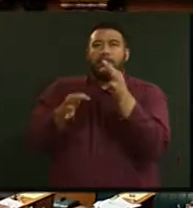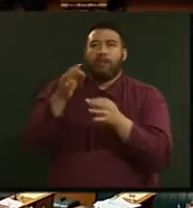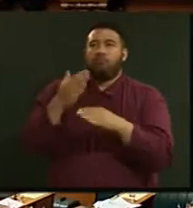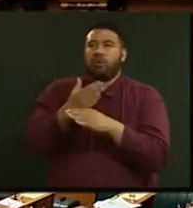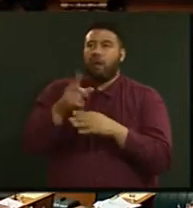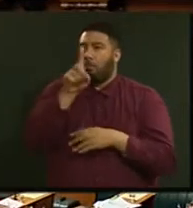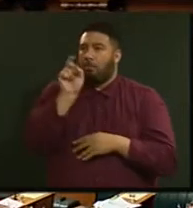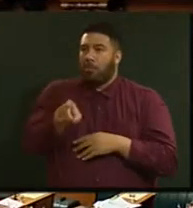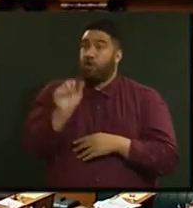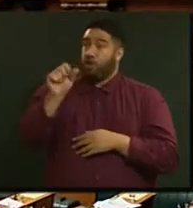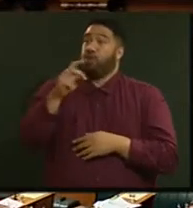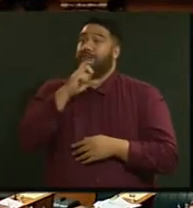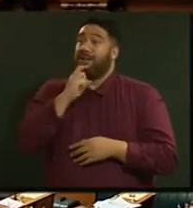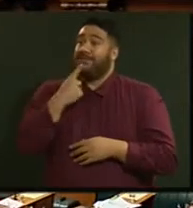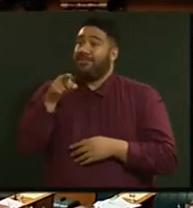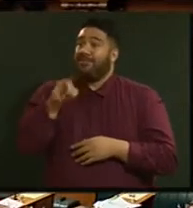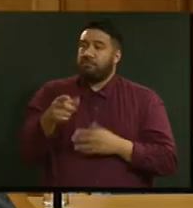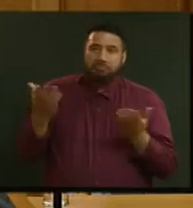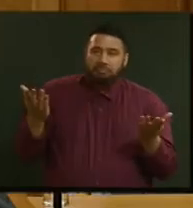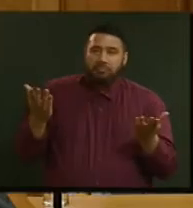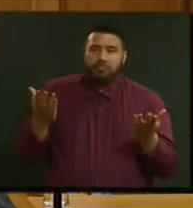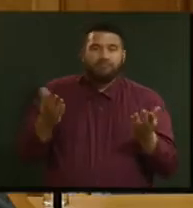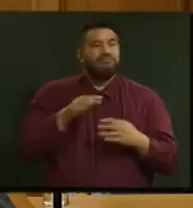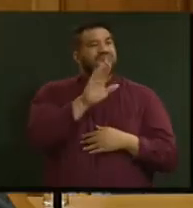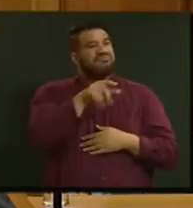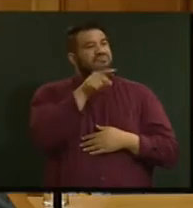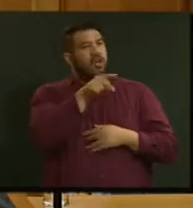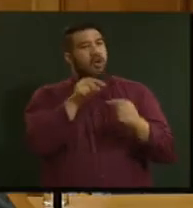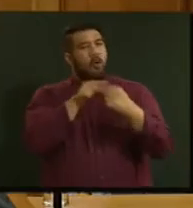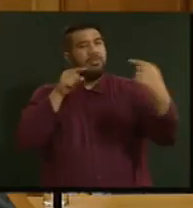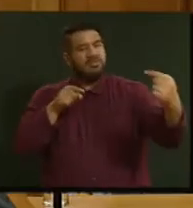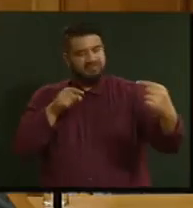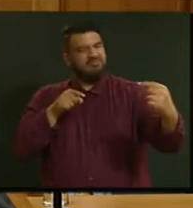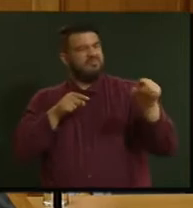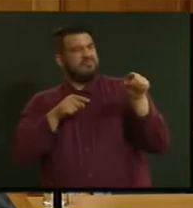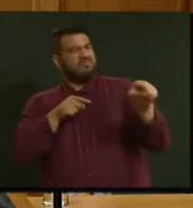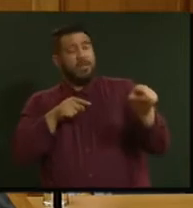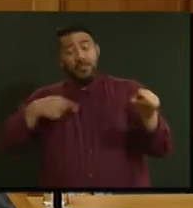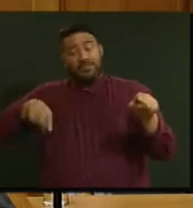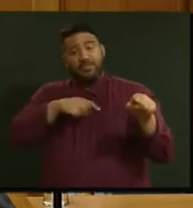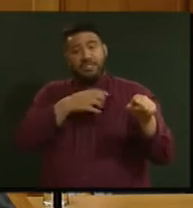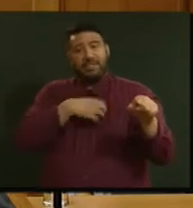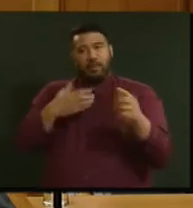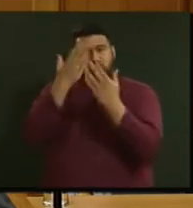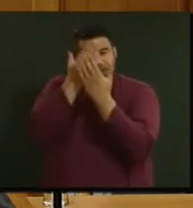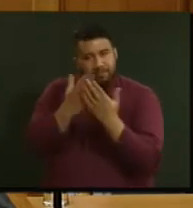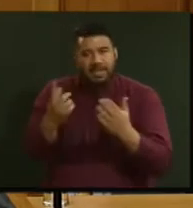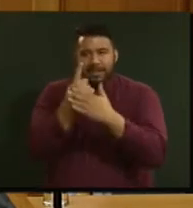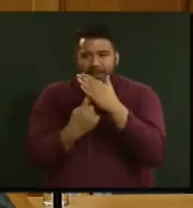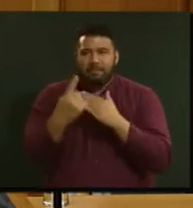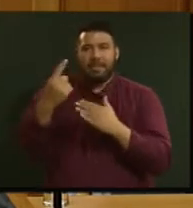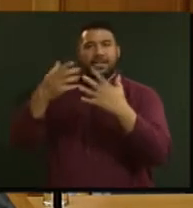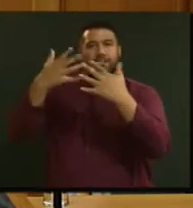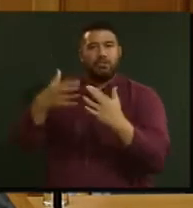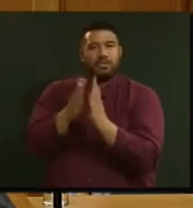Speaker. The Honourable Dr Nick Smith. Unlike members of the Opposition, this Government respects the independence of Statistics New